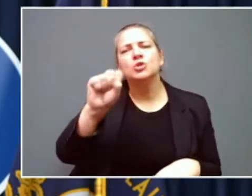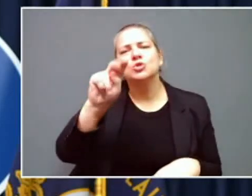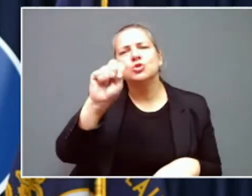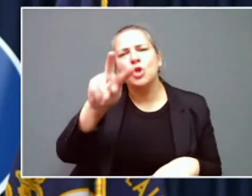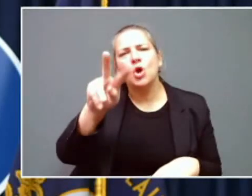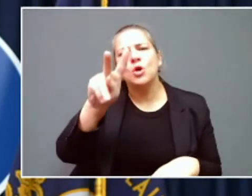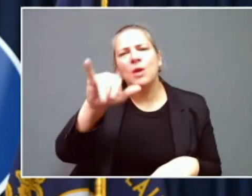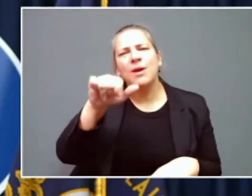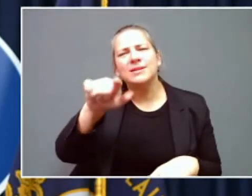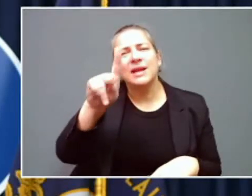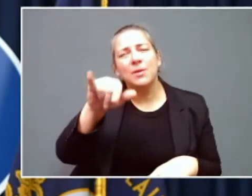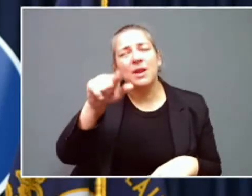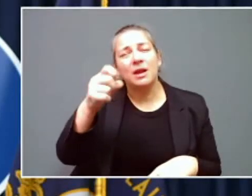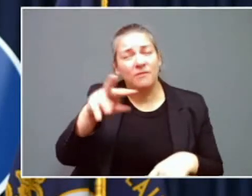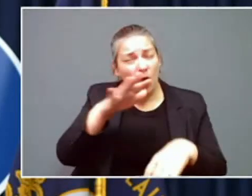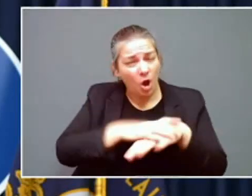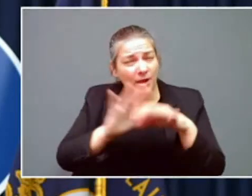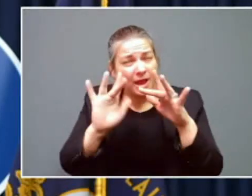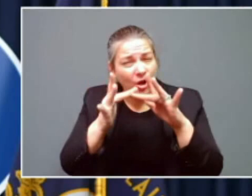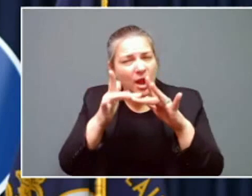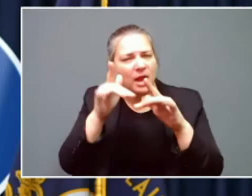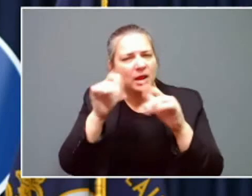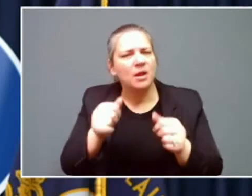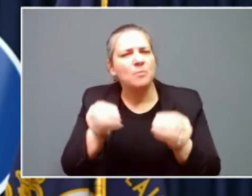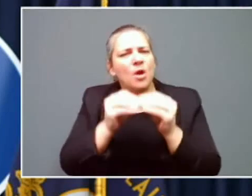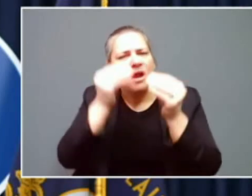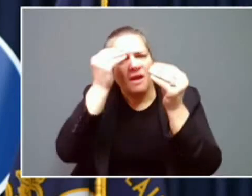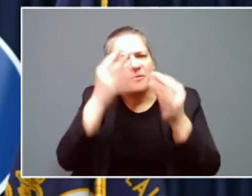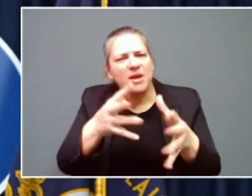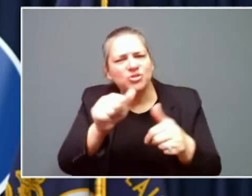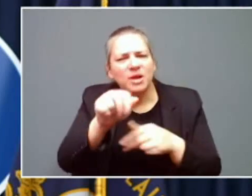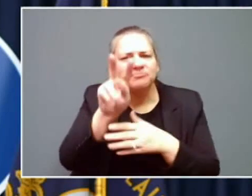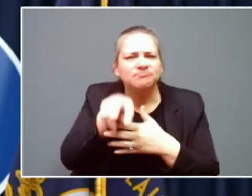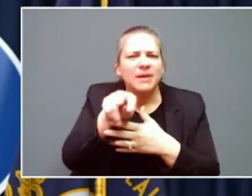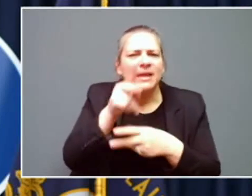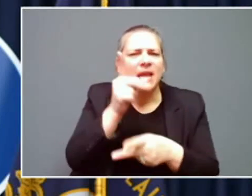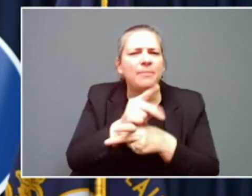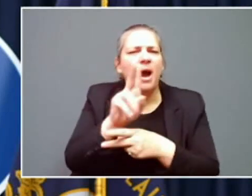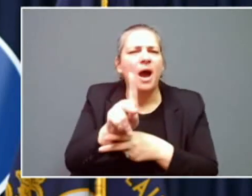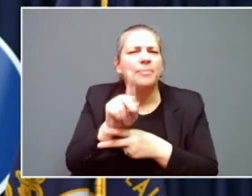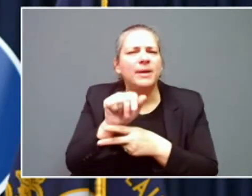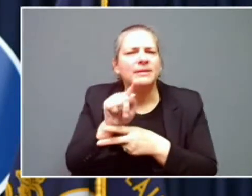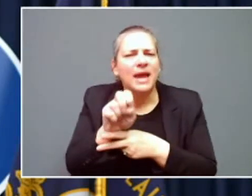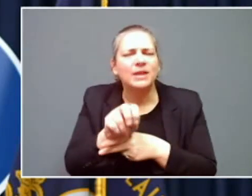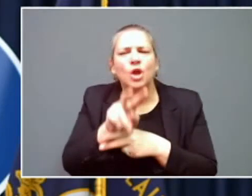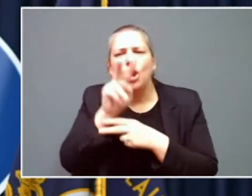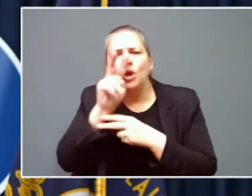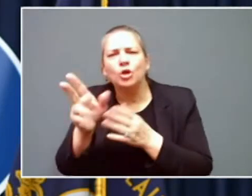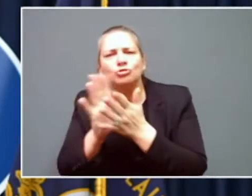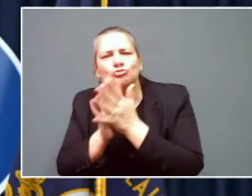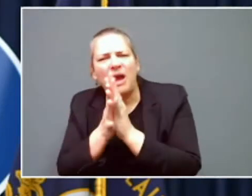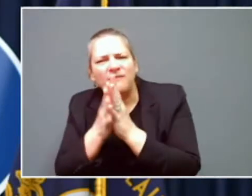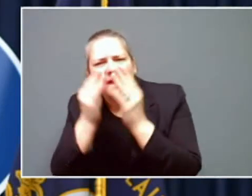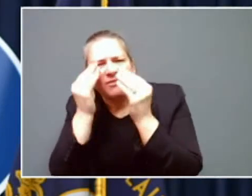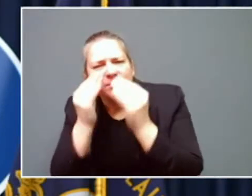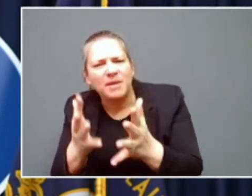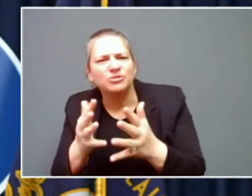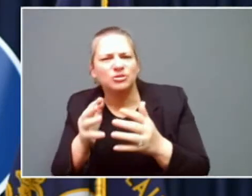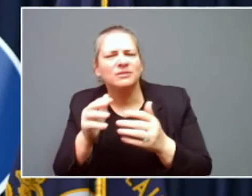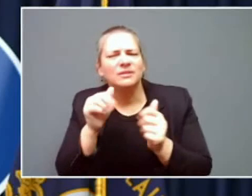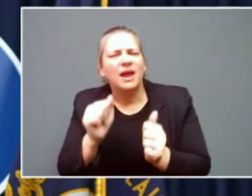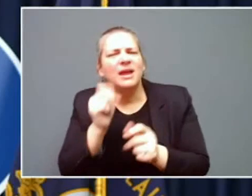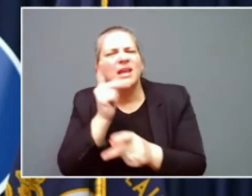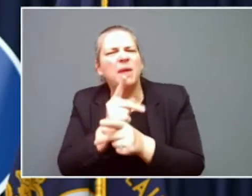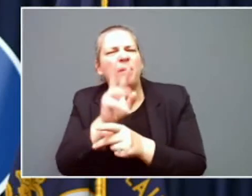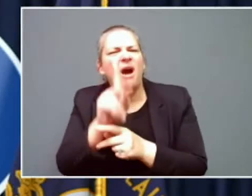gov for snow and ice information. Go K Y dot K Y dot gov for traffic and roadway information. One of